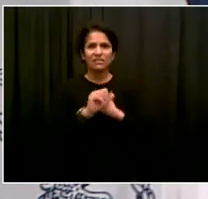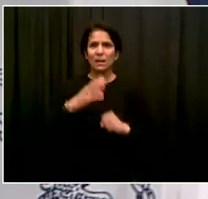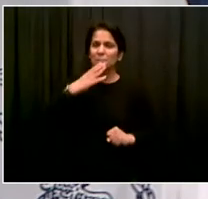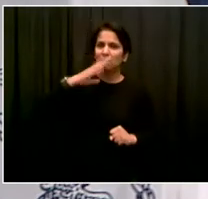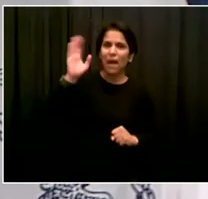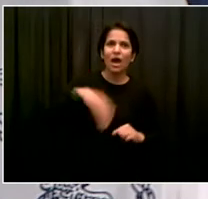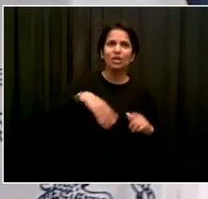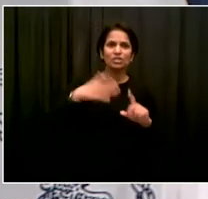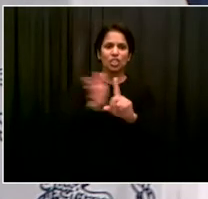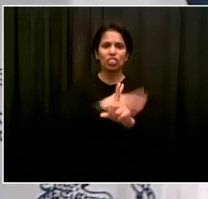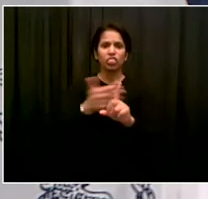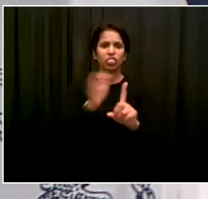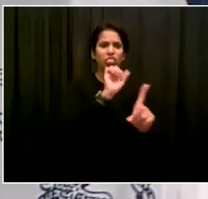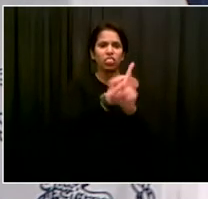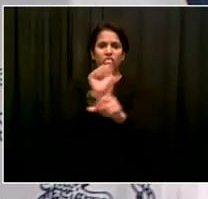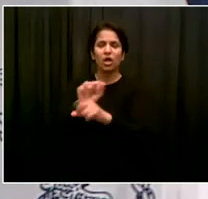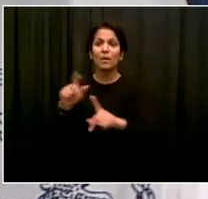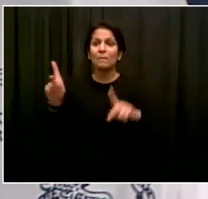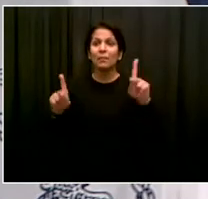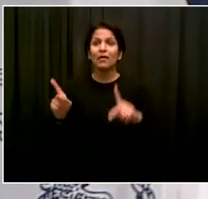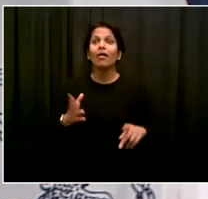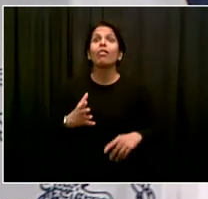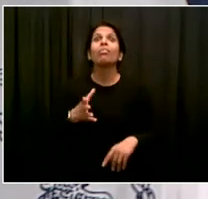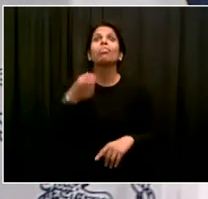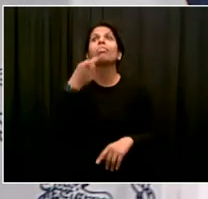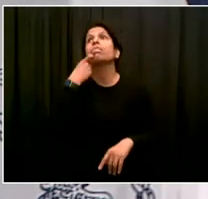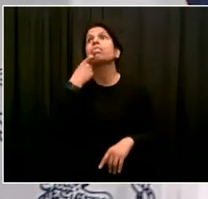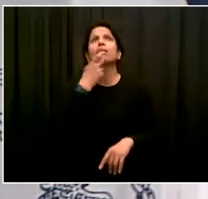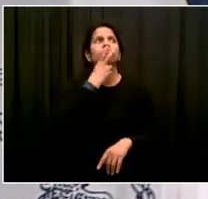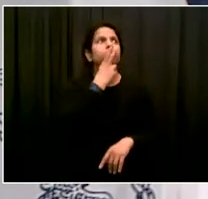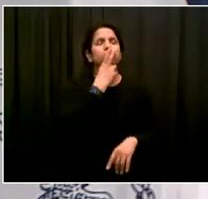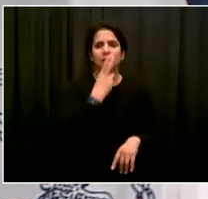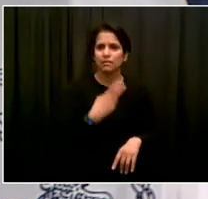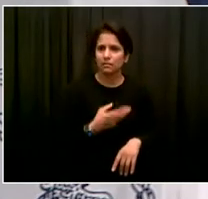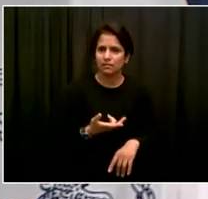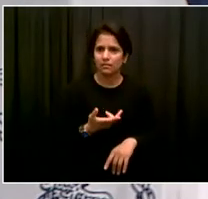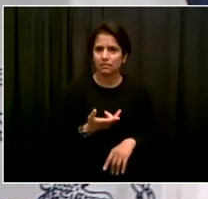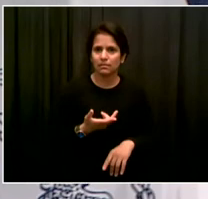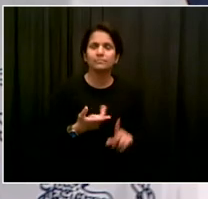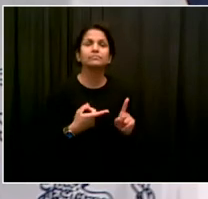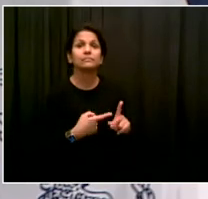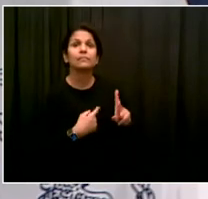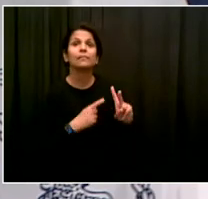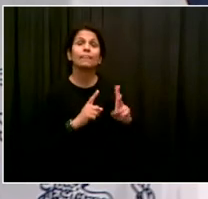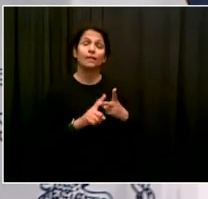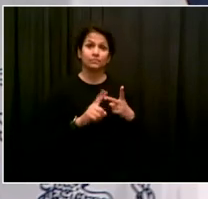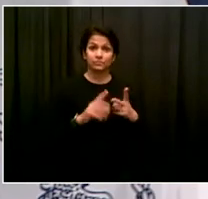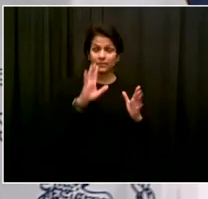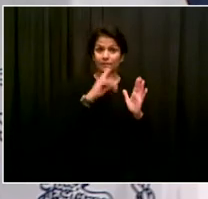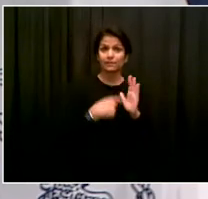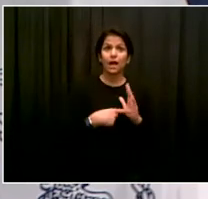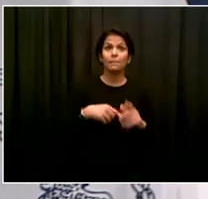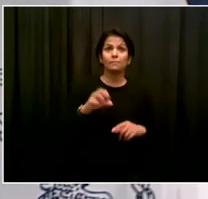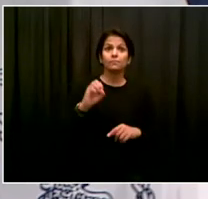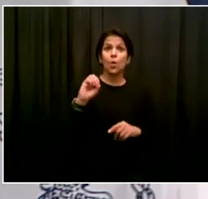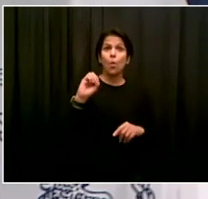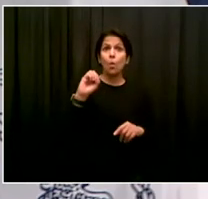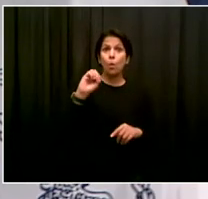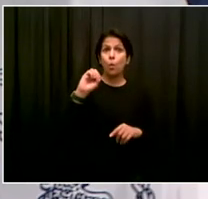impact. We've obviously seen that in another way with opioids. And again, you've seen very successful court actions